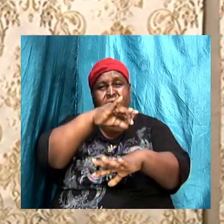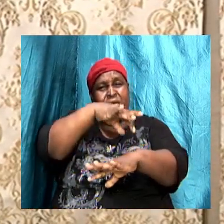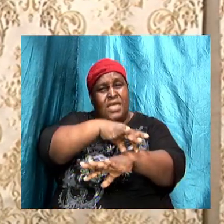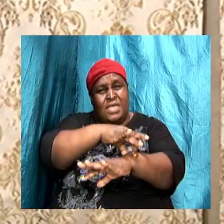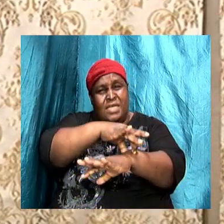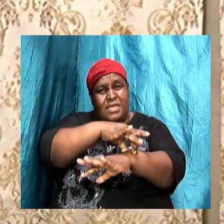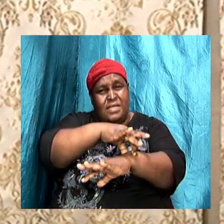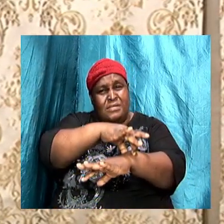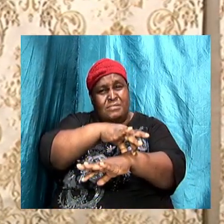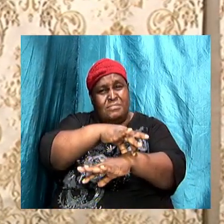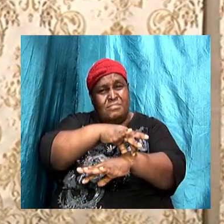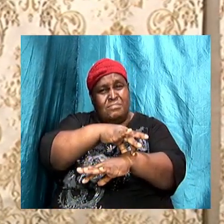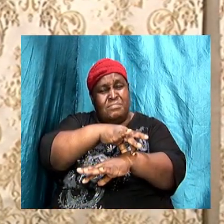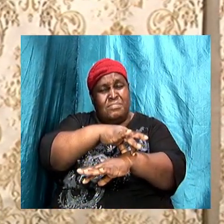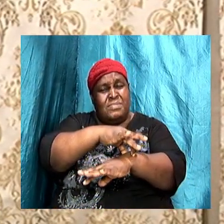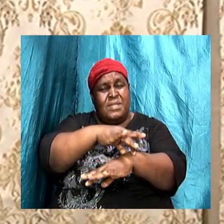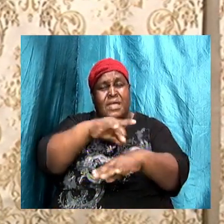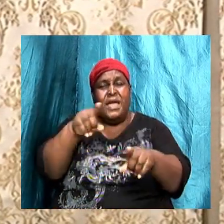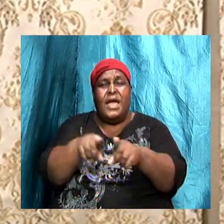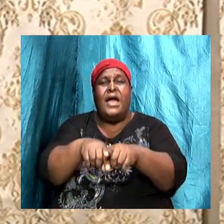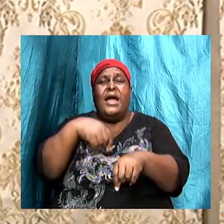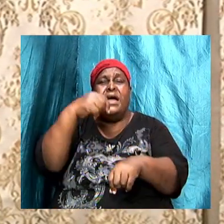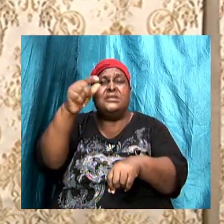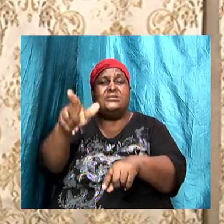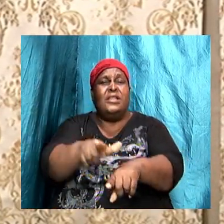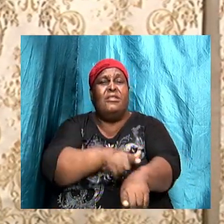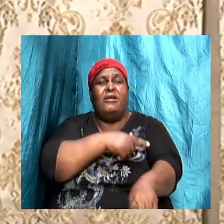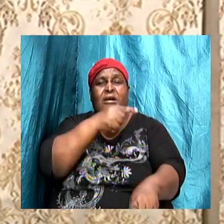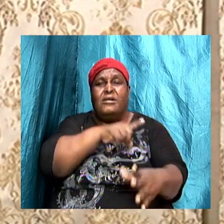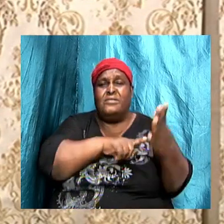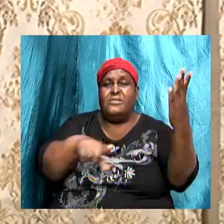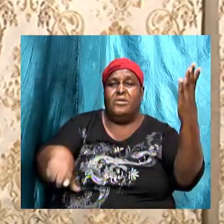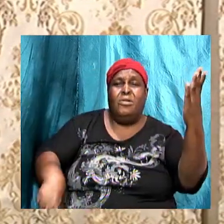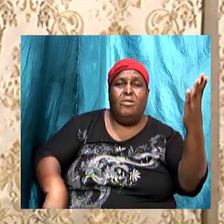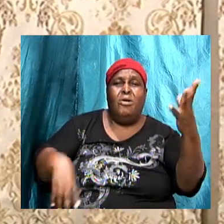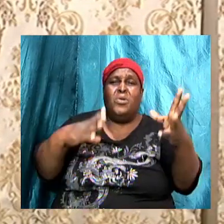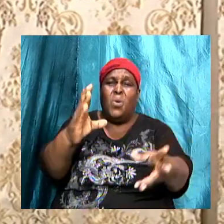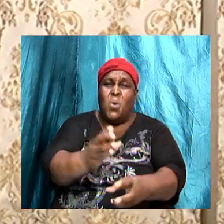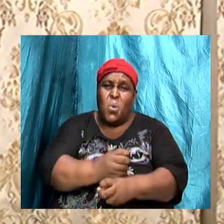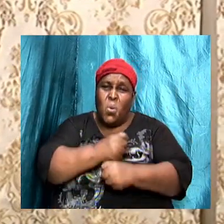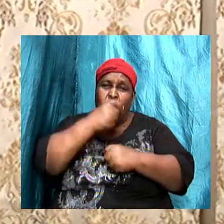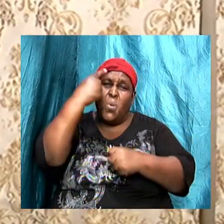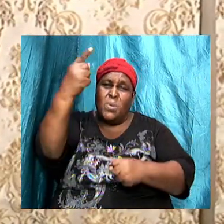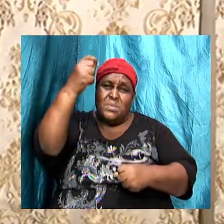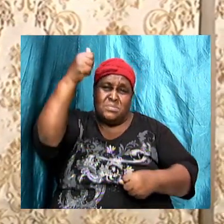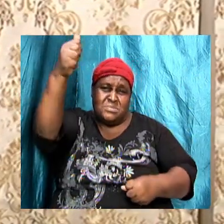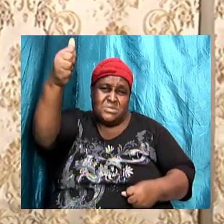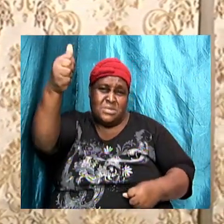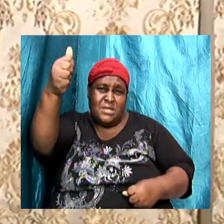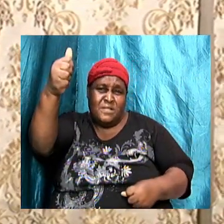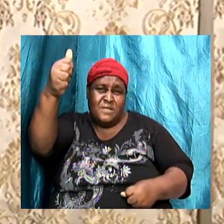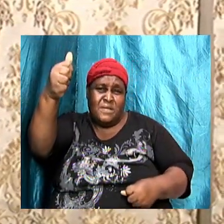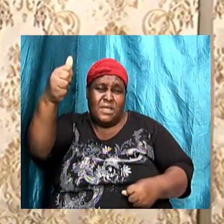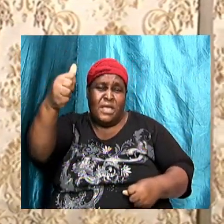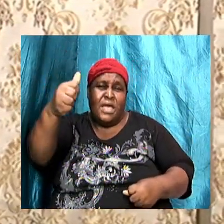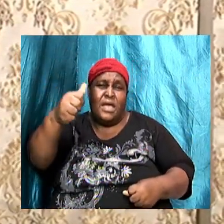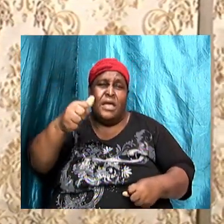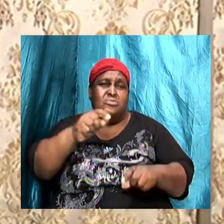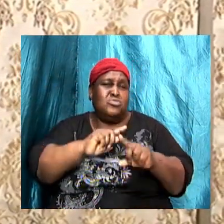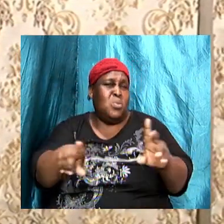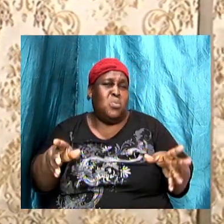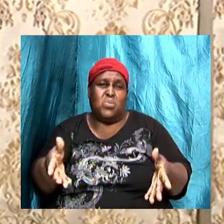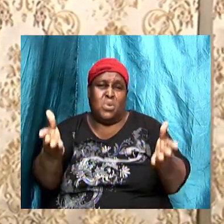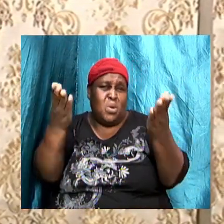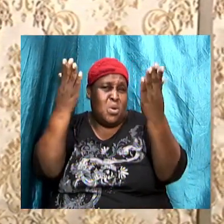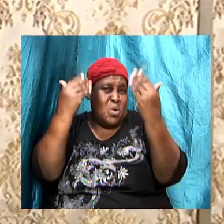planet, and as long as the Lord holds himself and does not come